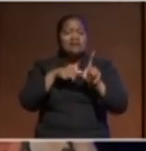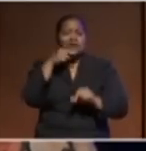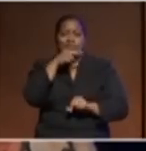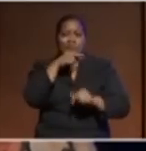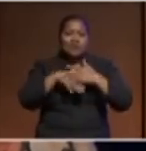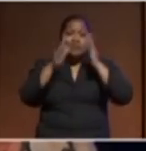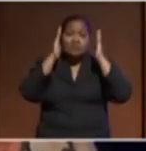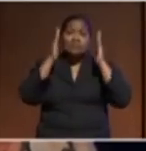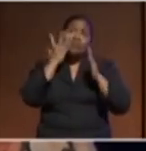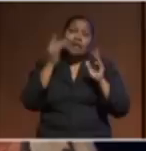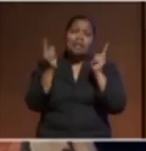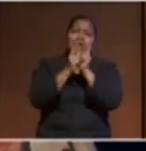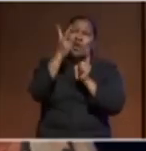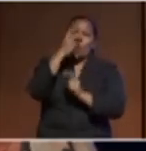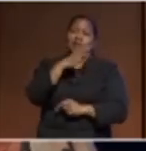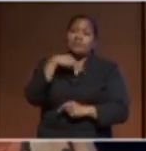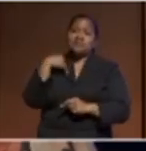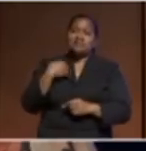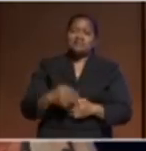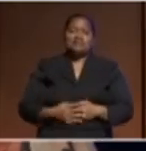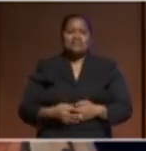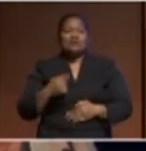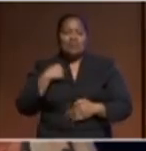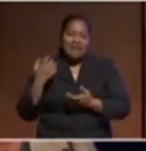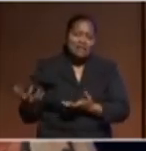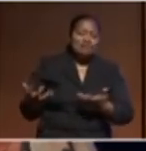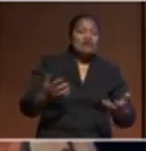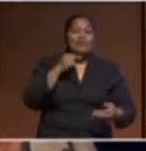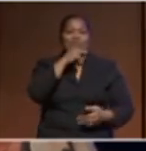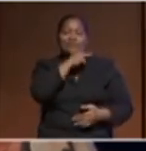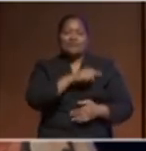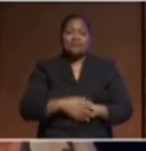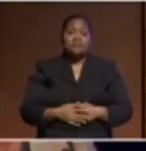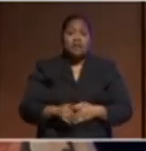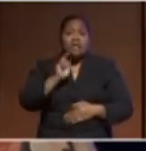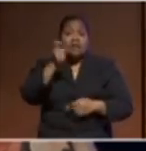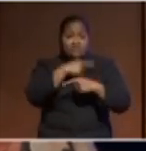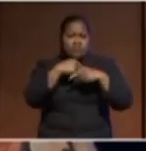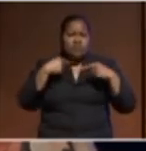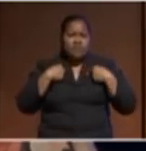older ministers so I'm the carry boy but if we reflect on